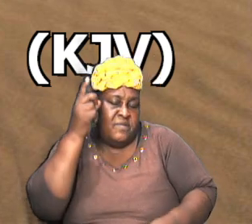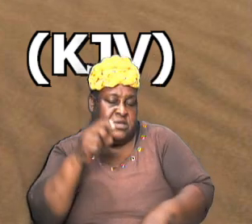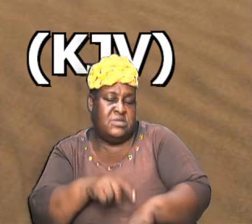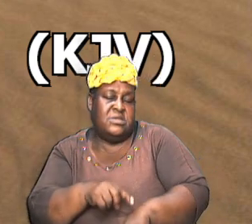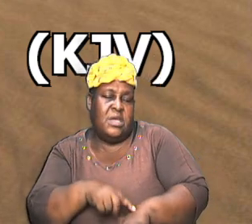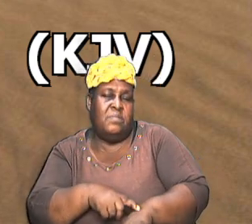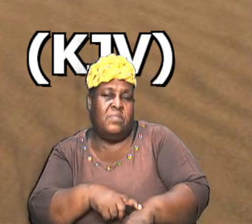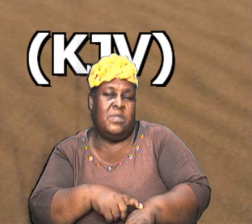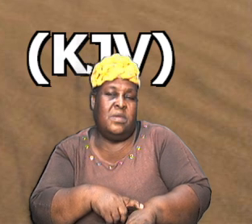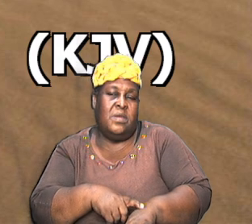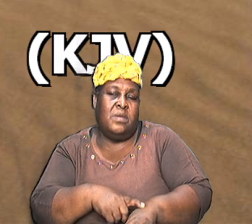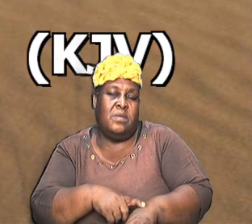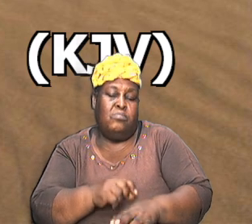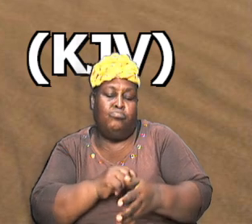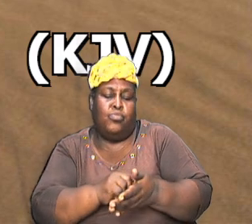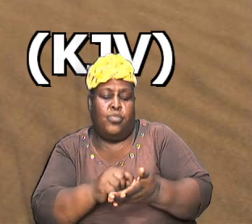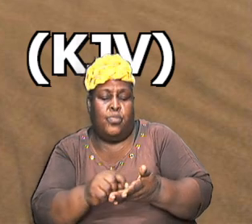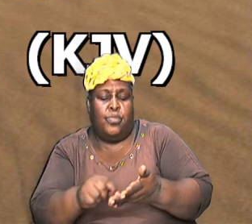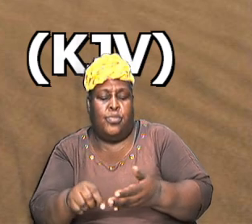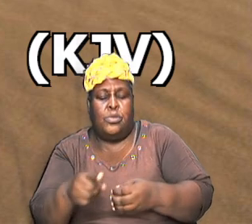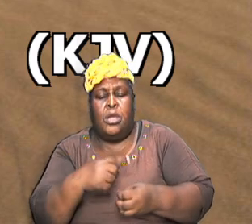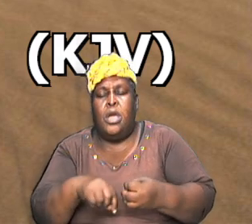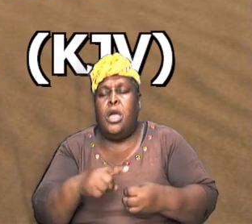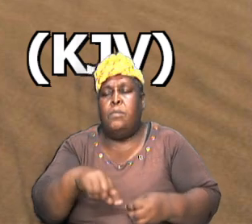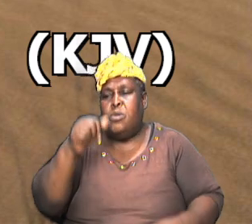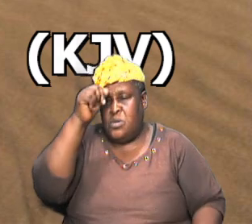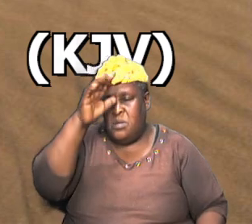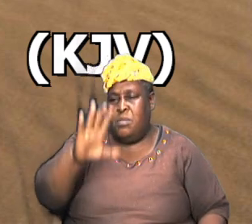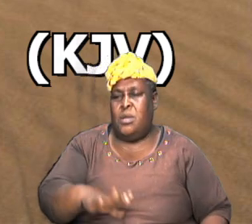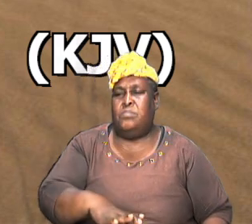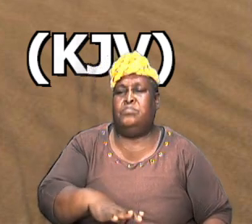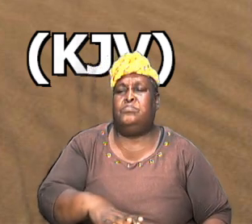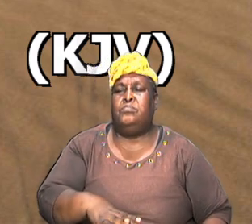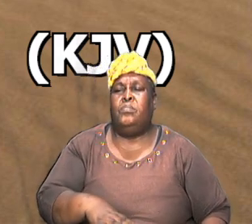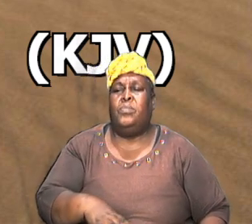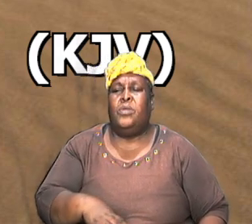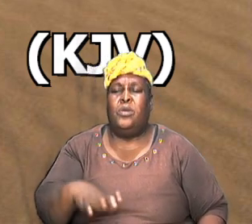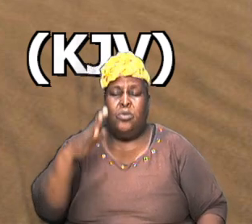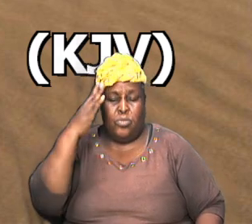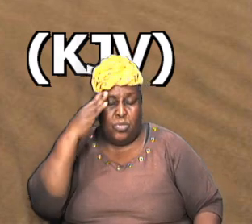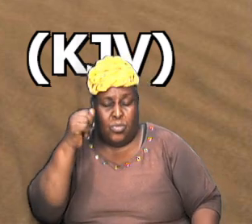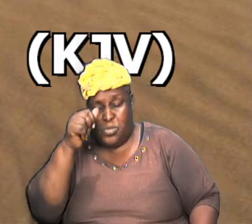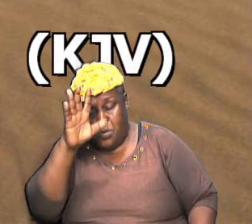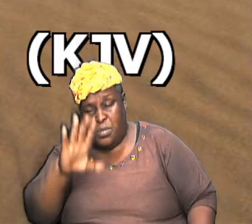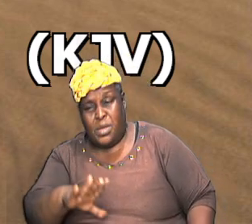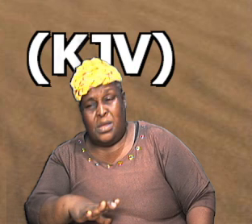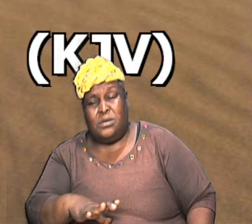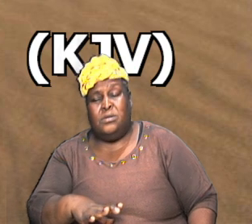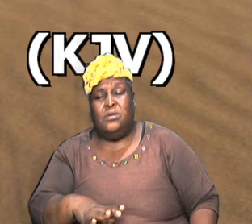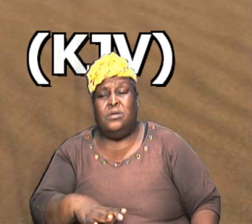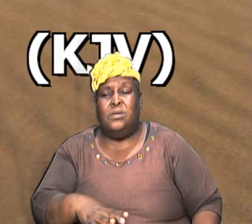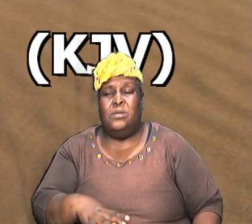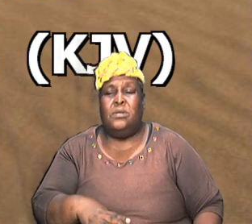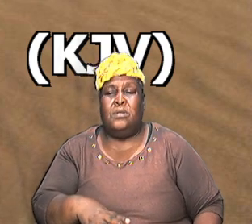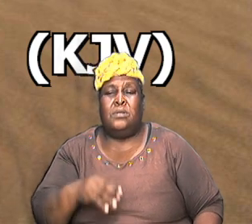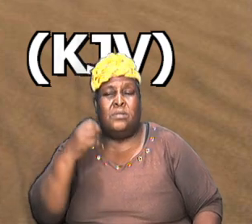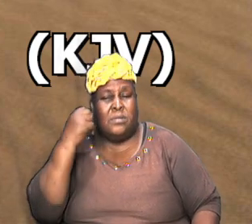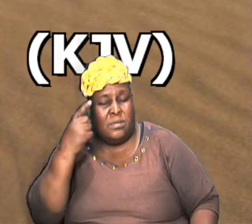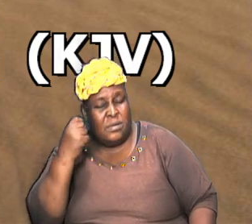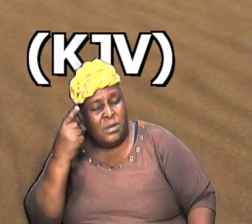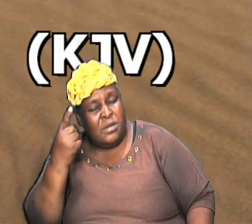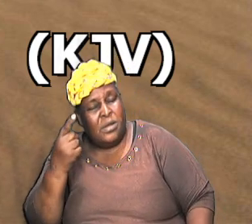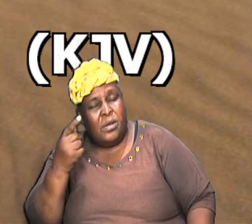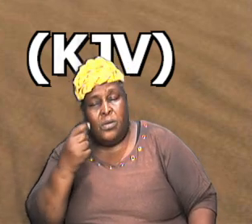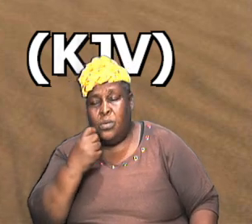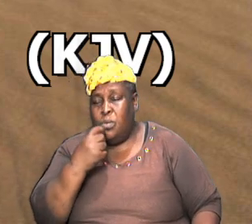David himself wrote about Melchizedek so he knew Melchizedek in terms of understanding who he